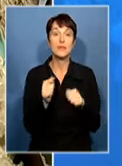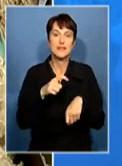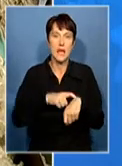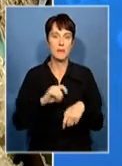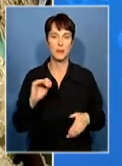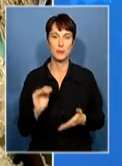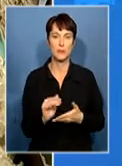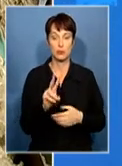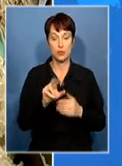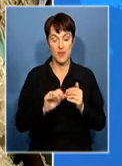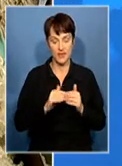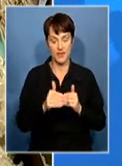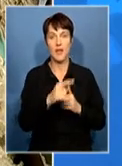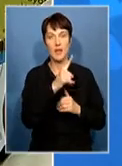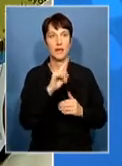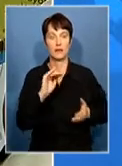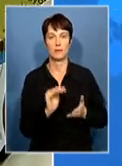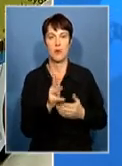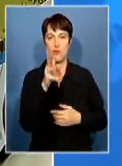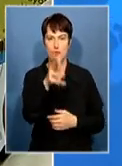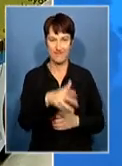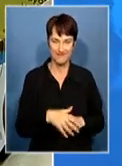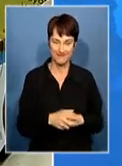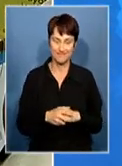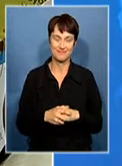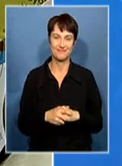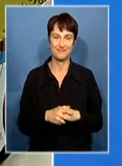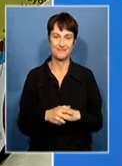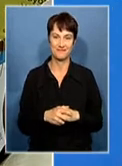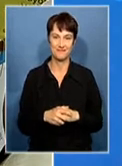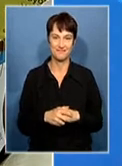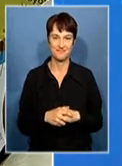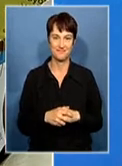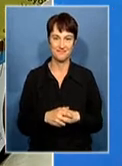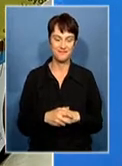starting in two months time. Joeri Blugnoot, SABC News, Port Elizabeth. Joeri Blugnoot, SABC Joeri SABC Port